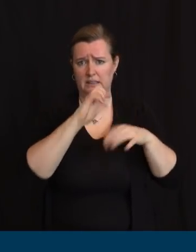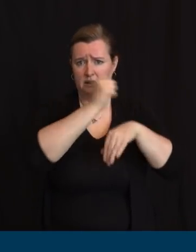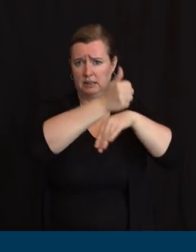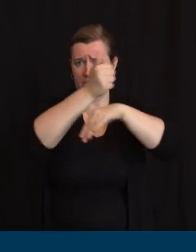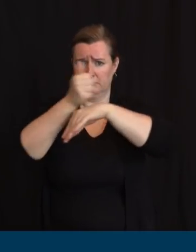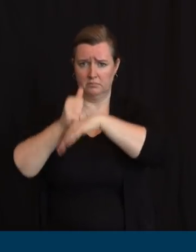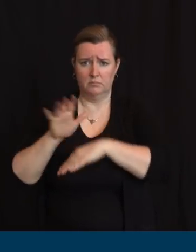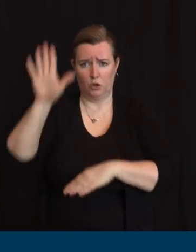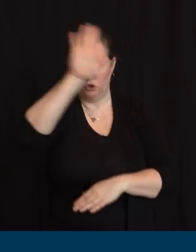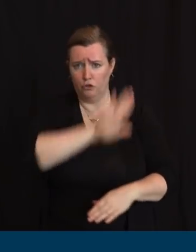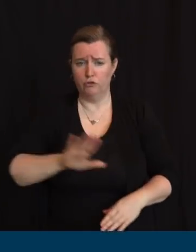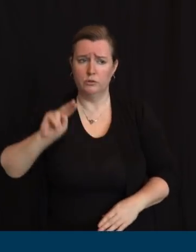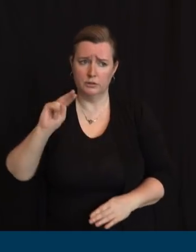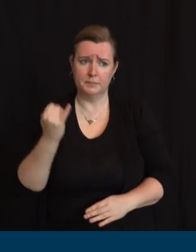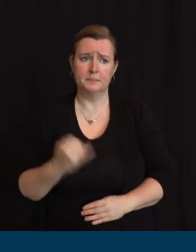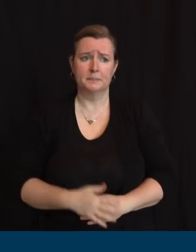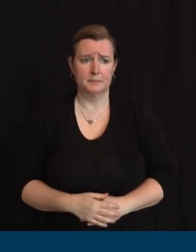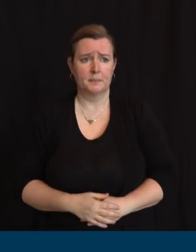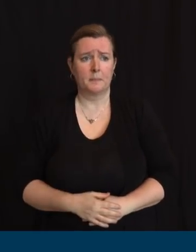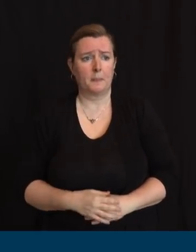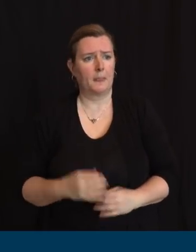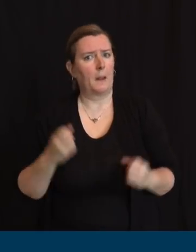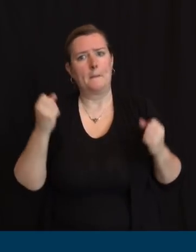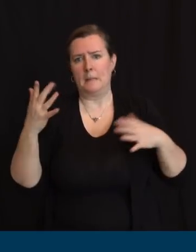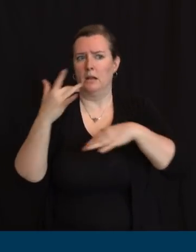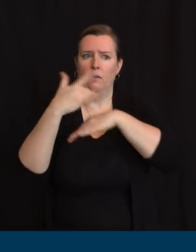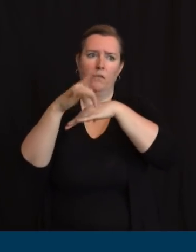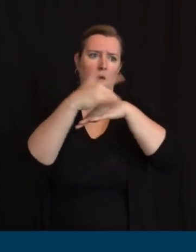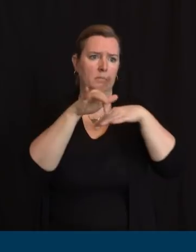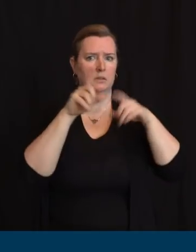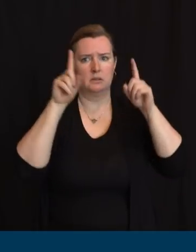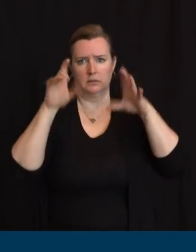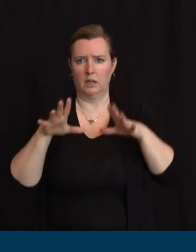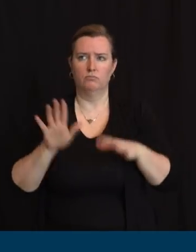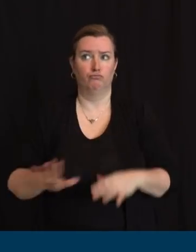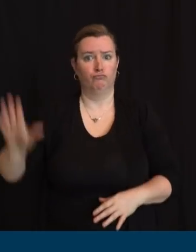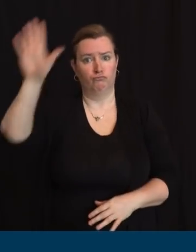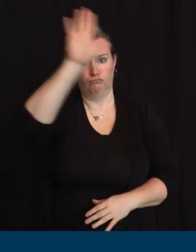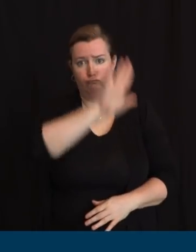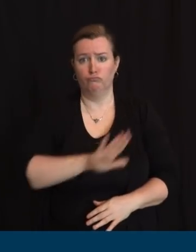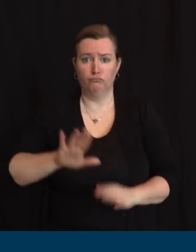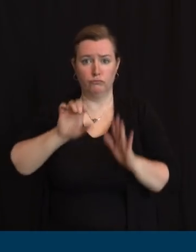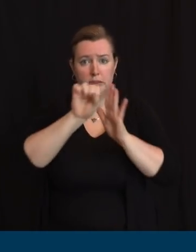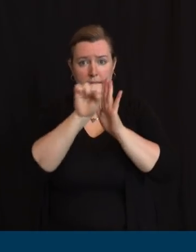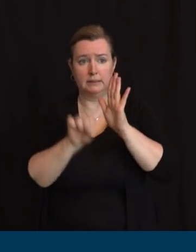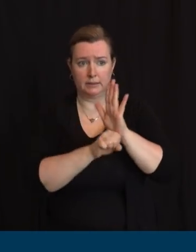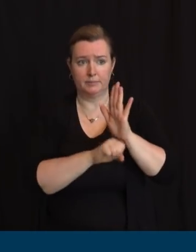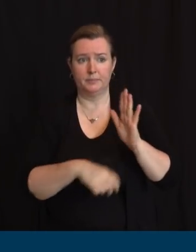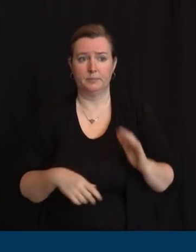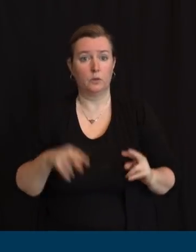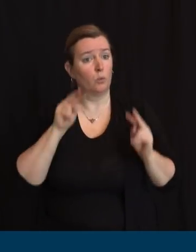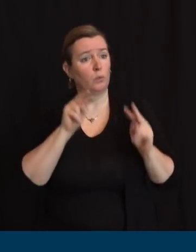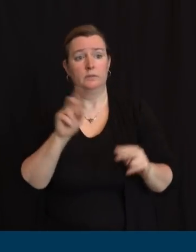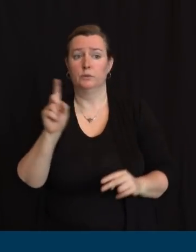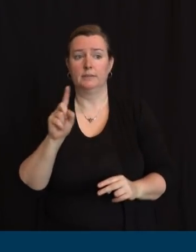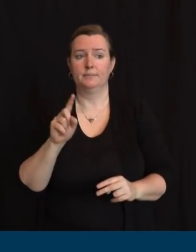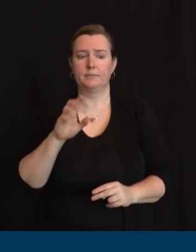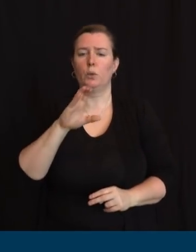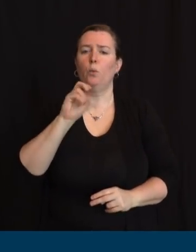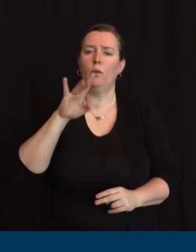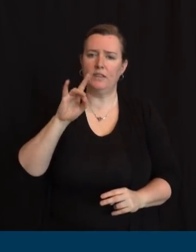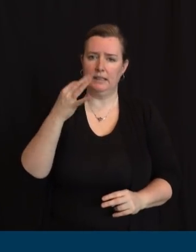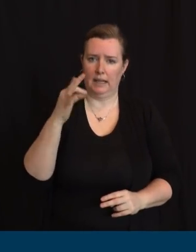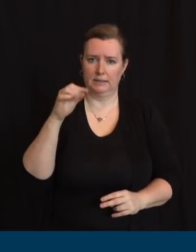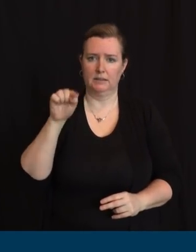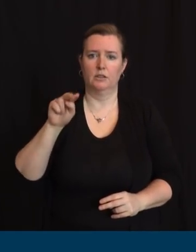testing sites across the state, and you can find a list of them by visiting covid19.nj.gov